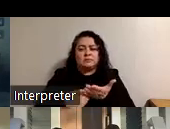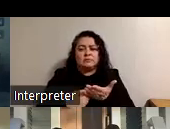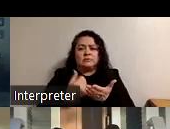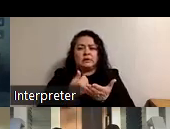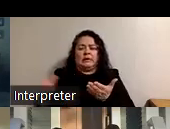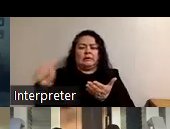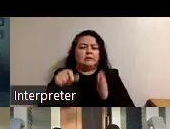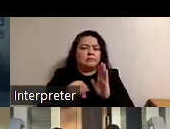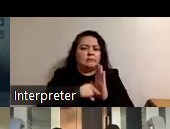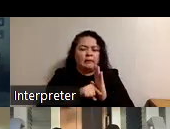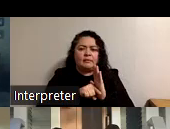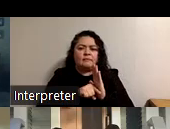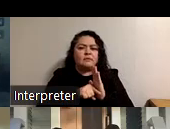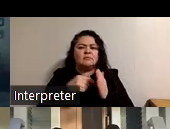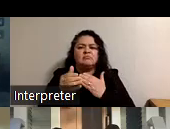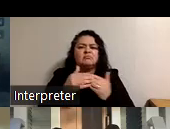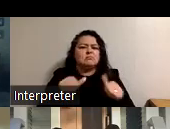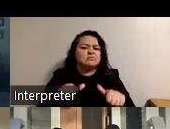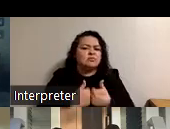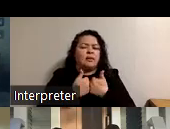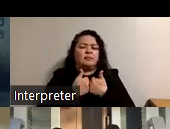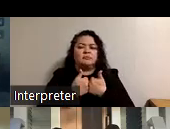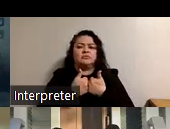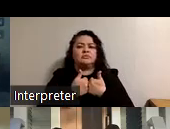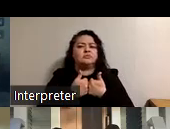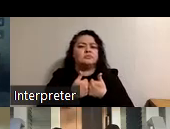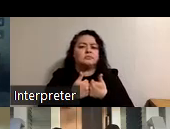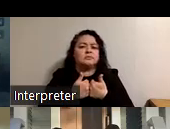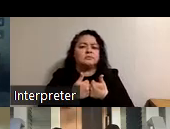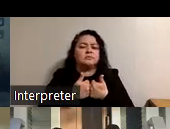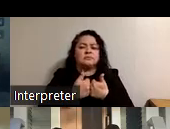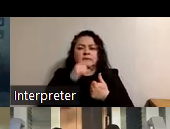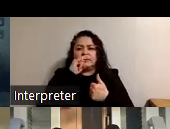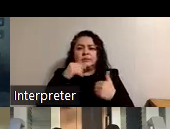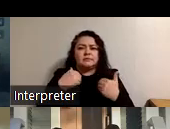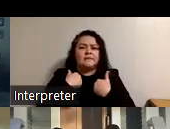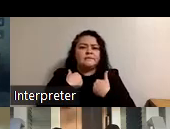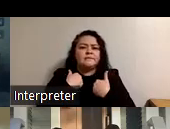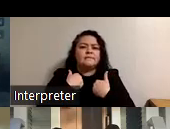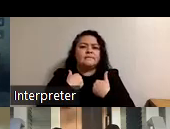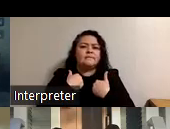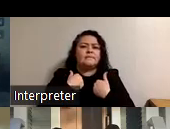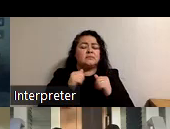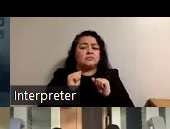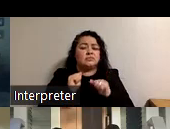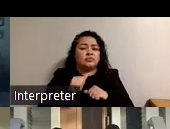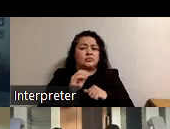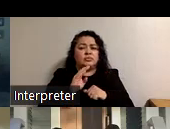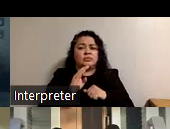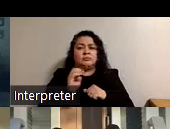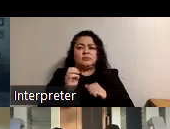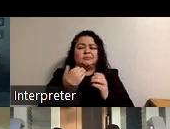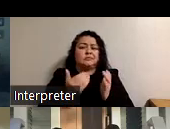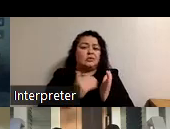even if it's just some challenges that um kids have that it could be and it is